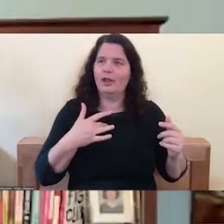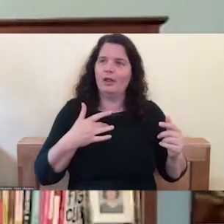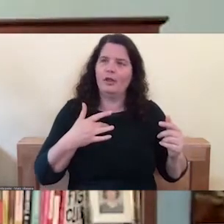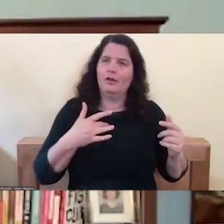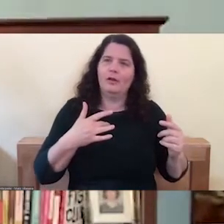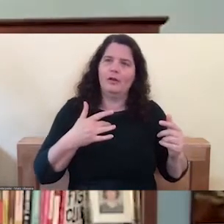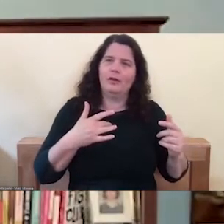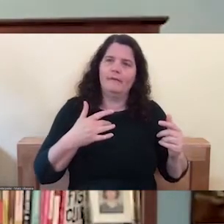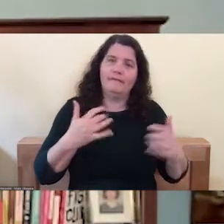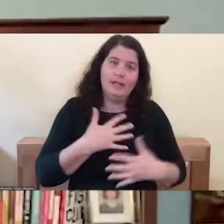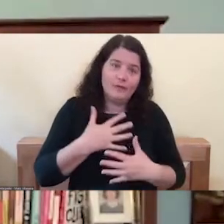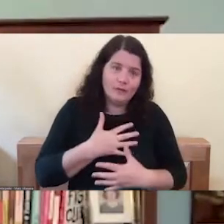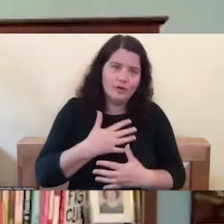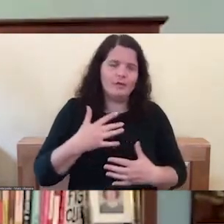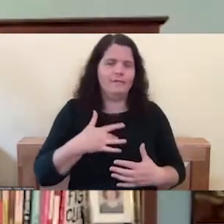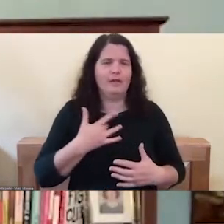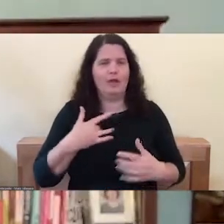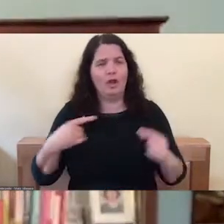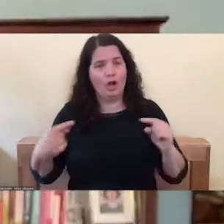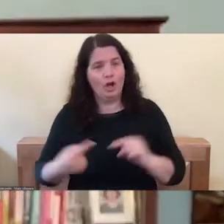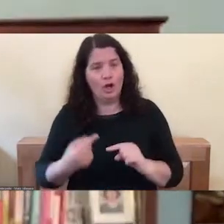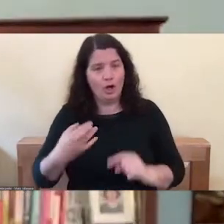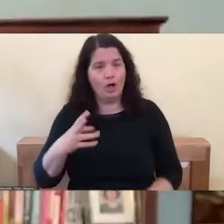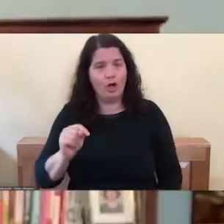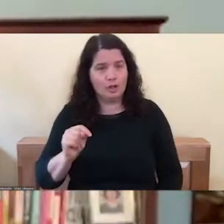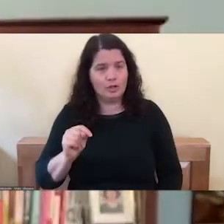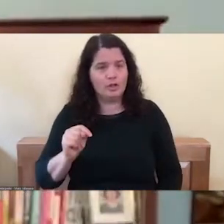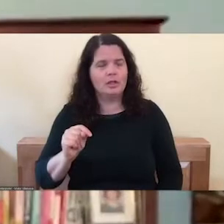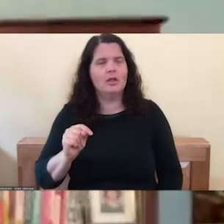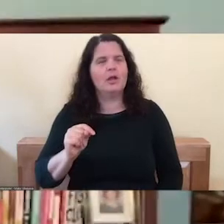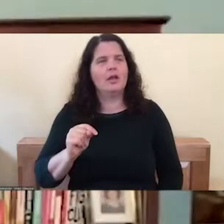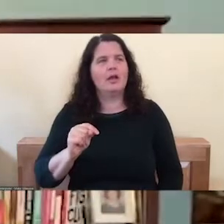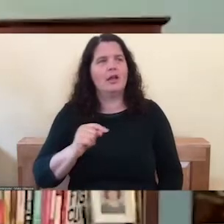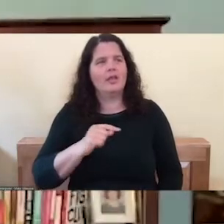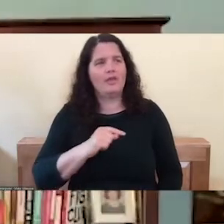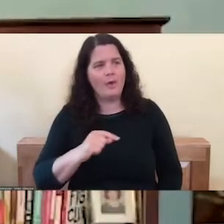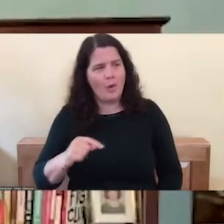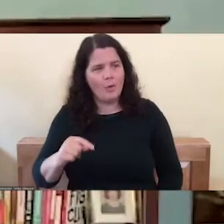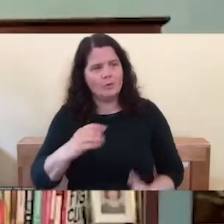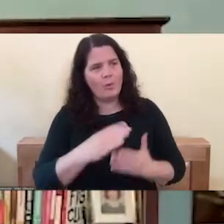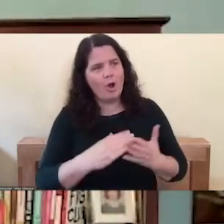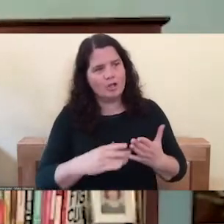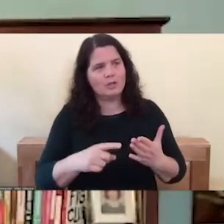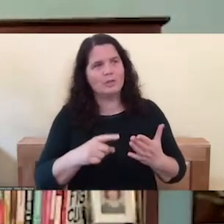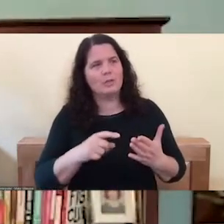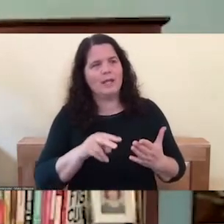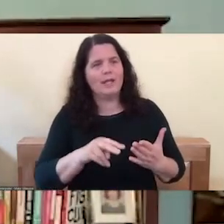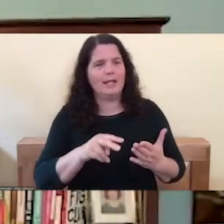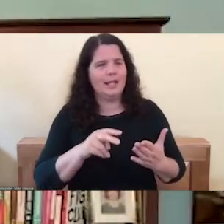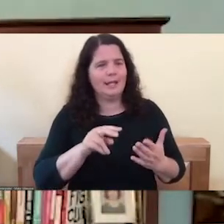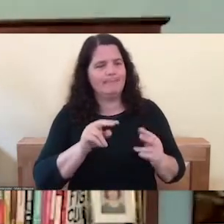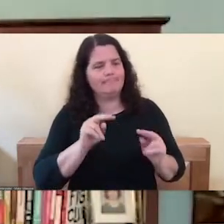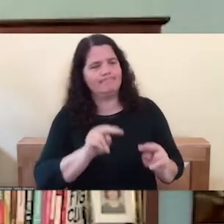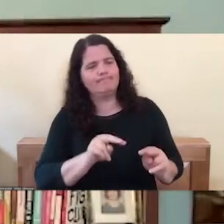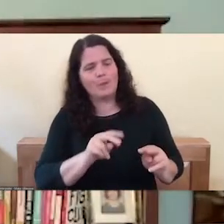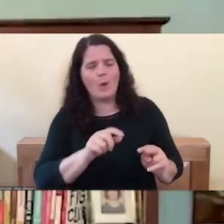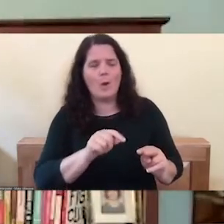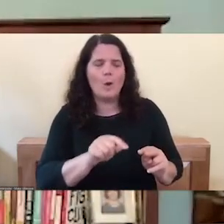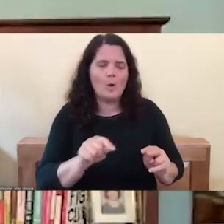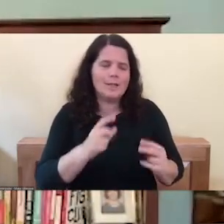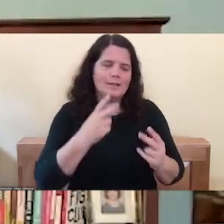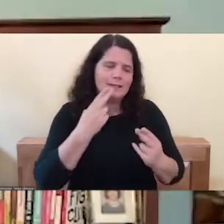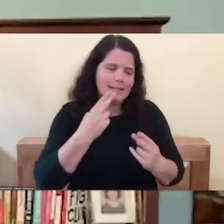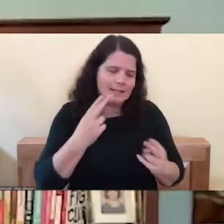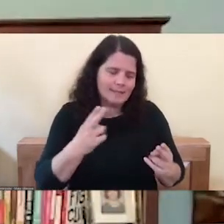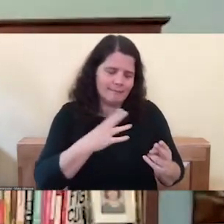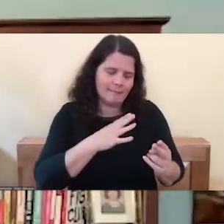uh, in some ways it is easier because we kind of see that as more innocent somehow, um, to have compassion